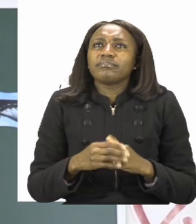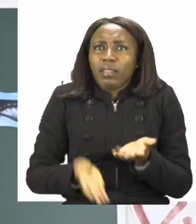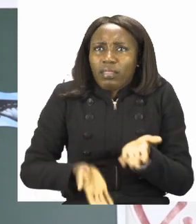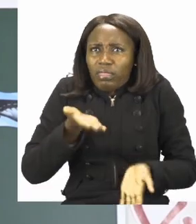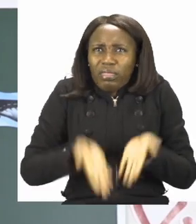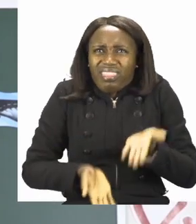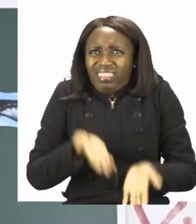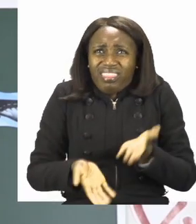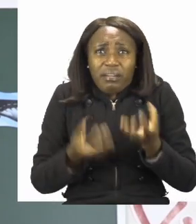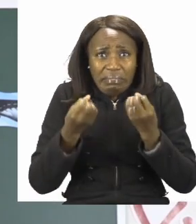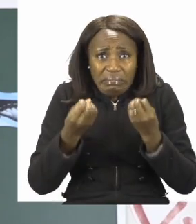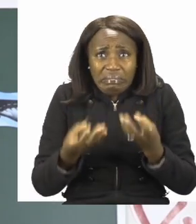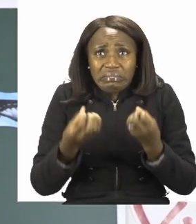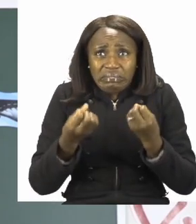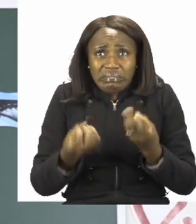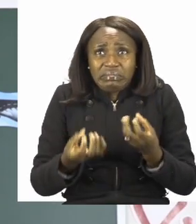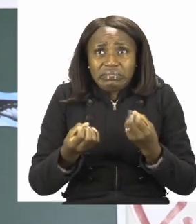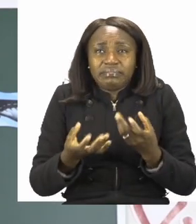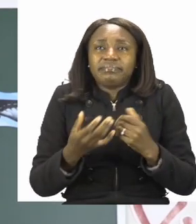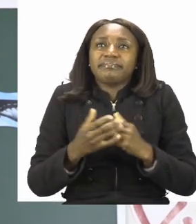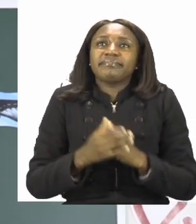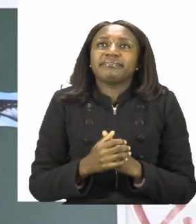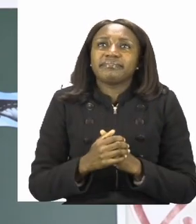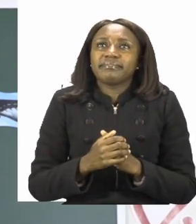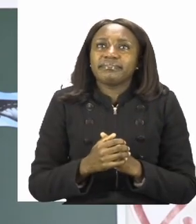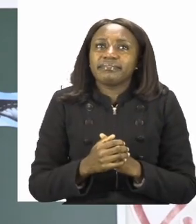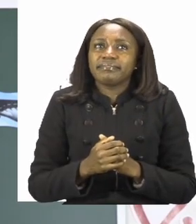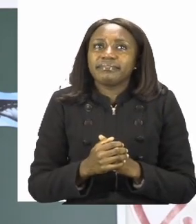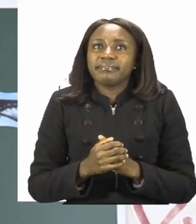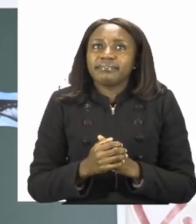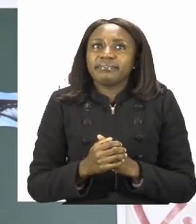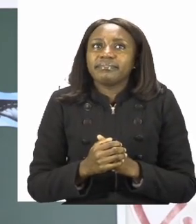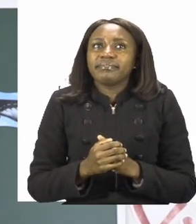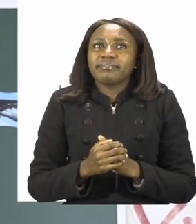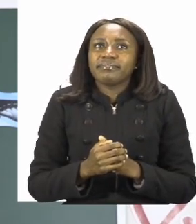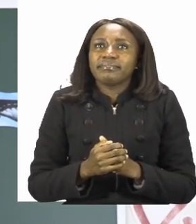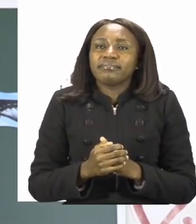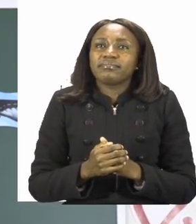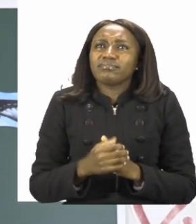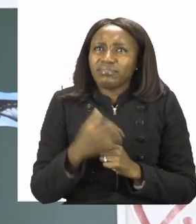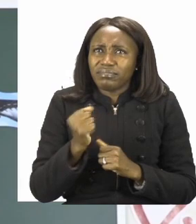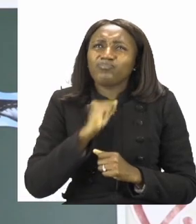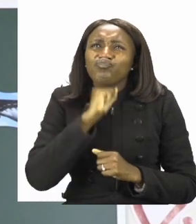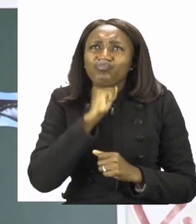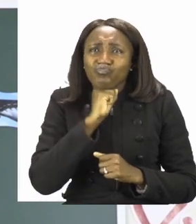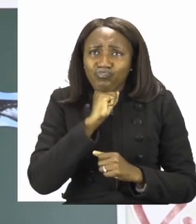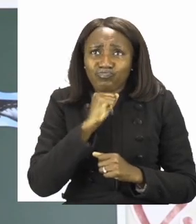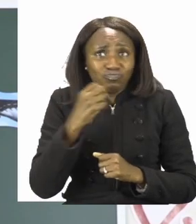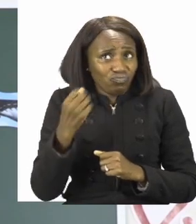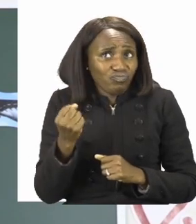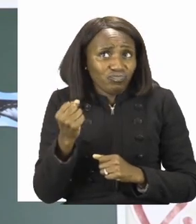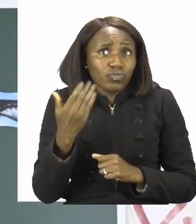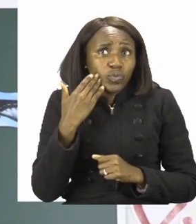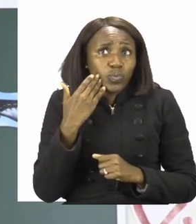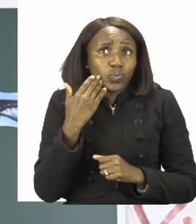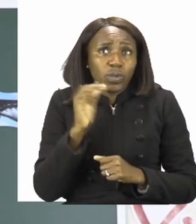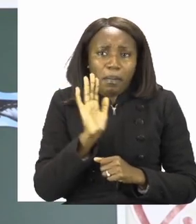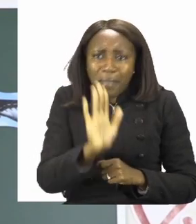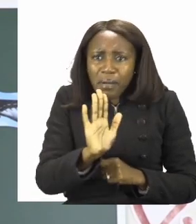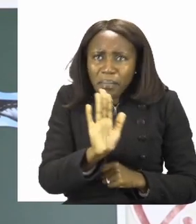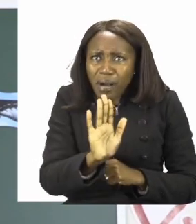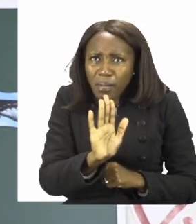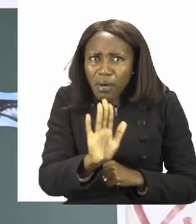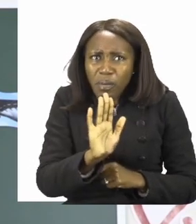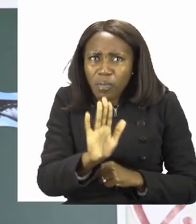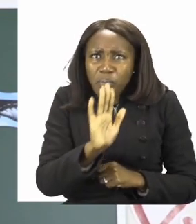wheels. And it also has a very deep sound. When the driver honks his horn, he goes